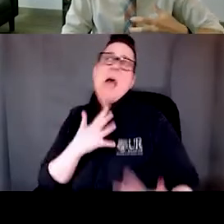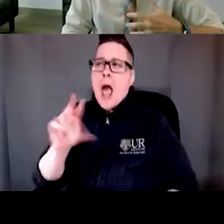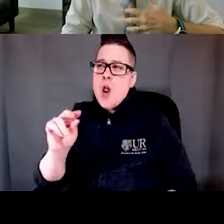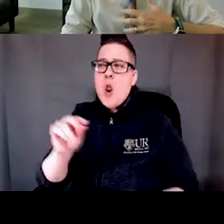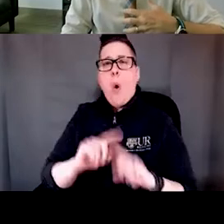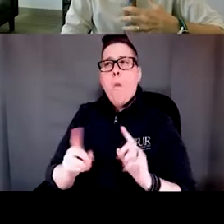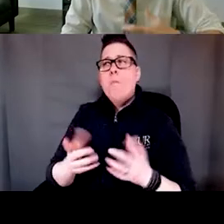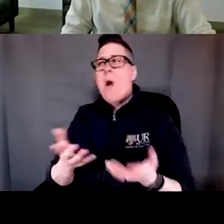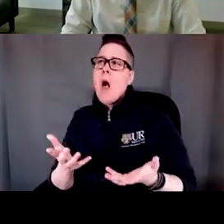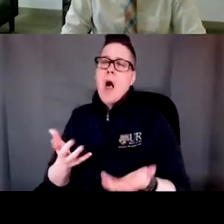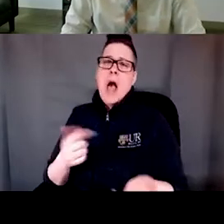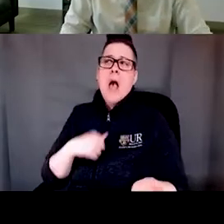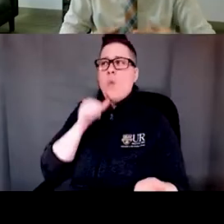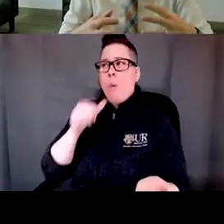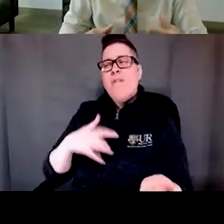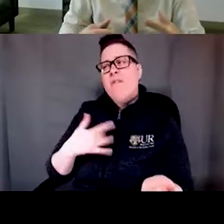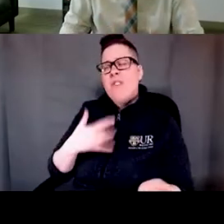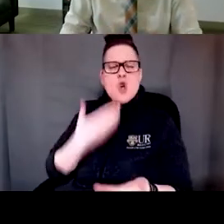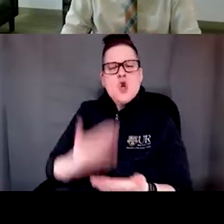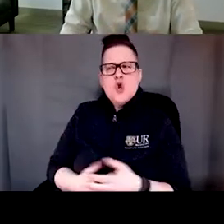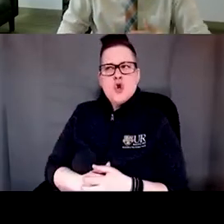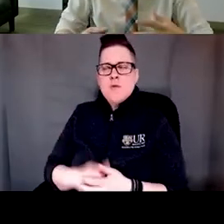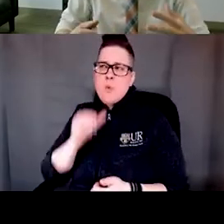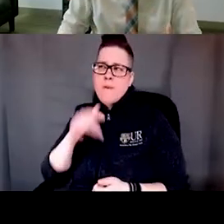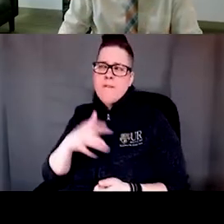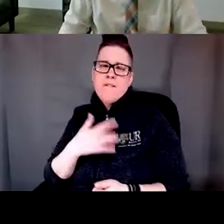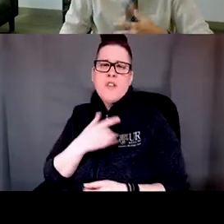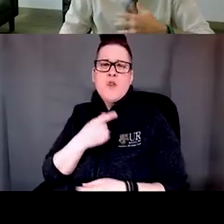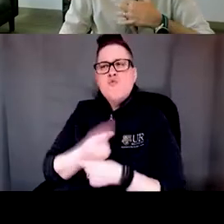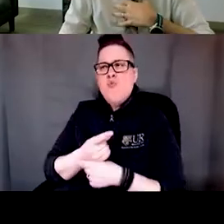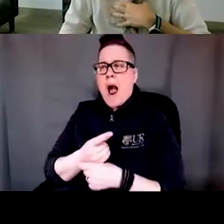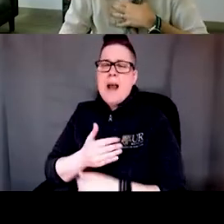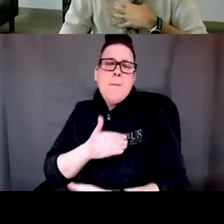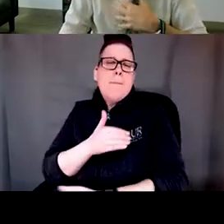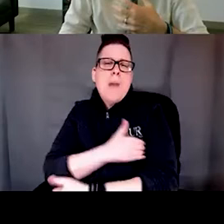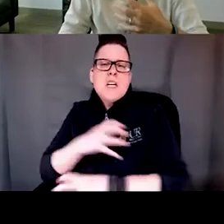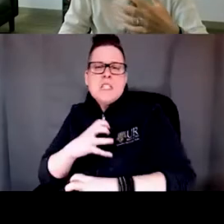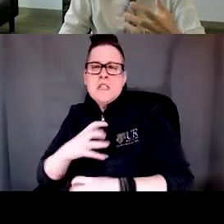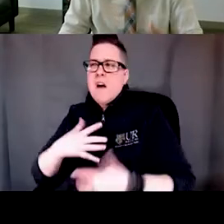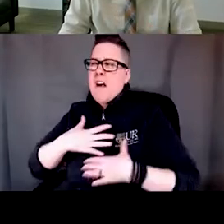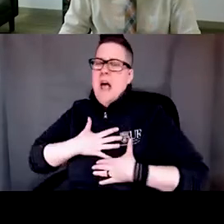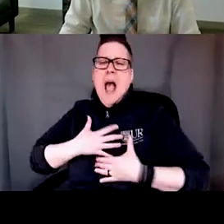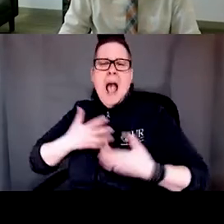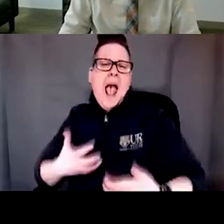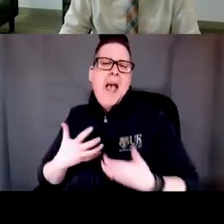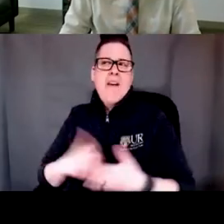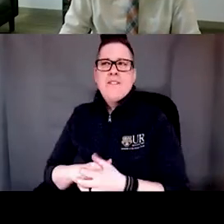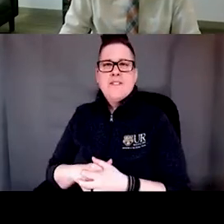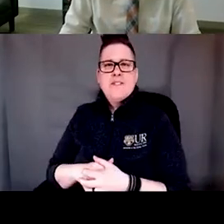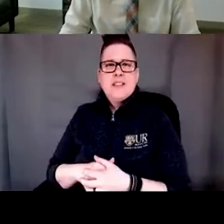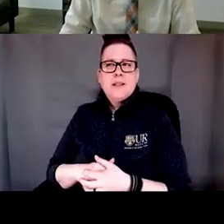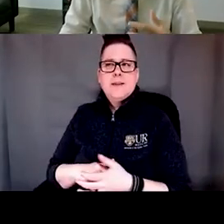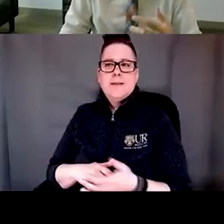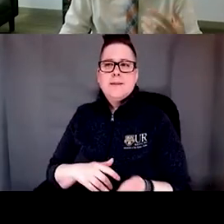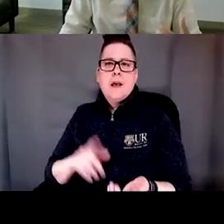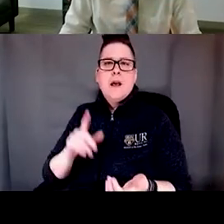don't feel good. I don't feel right. There's this muscle tension. There's this heaviness in my chest. I have difficulty